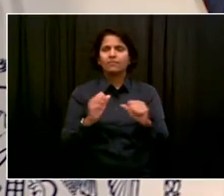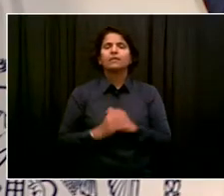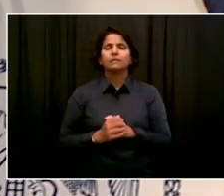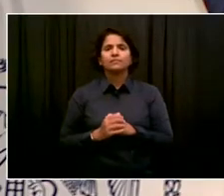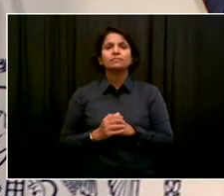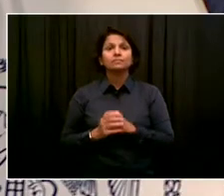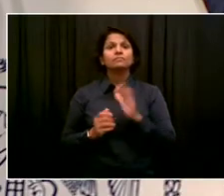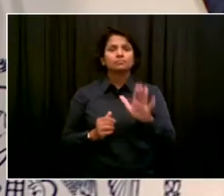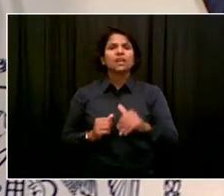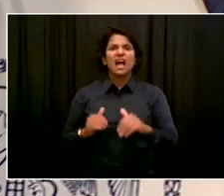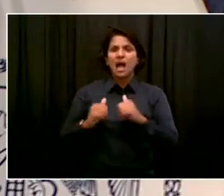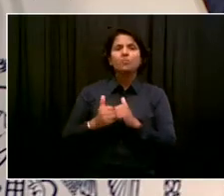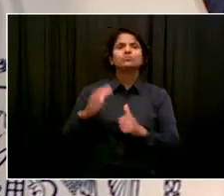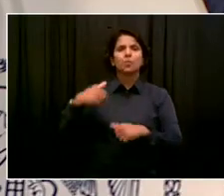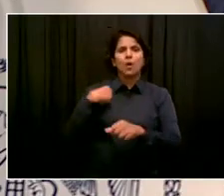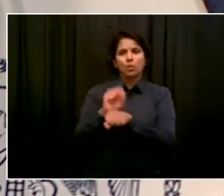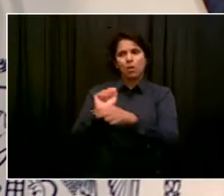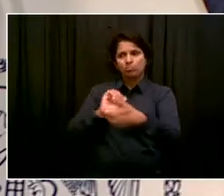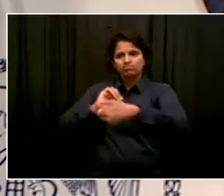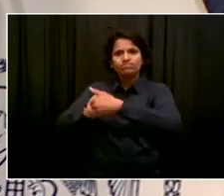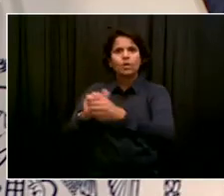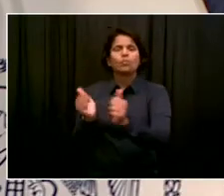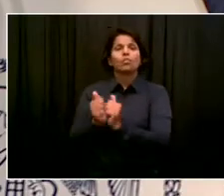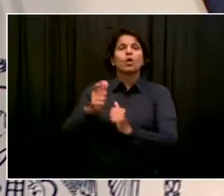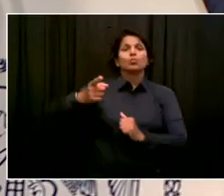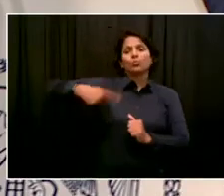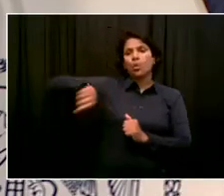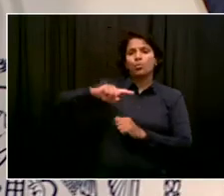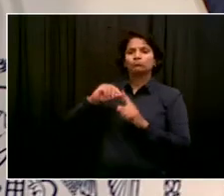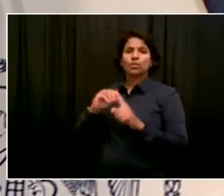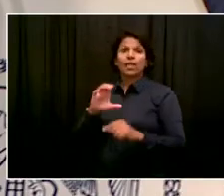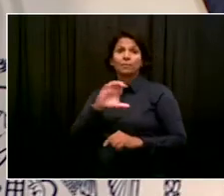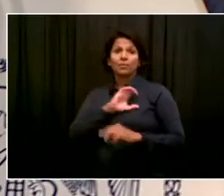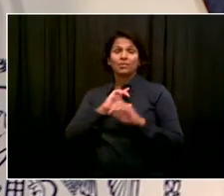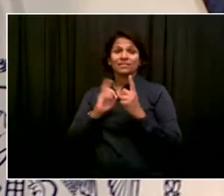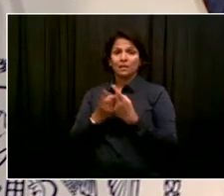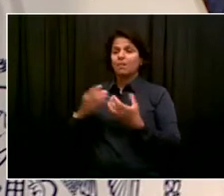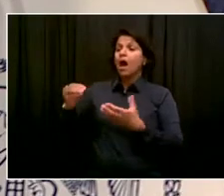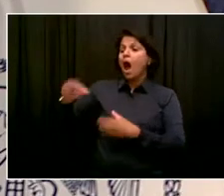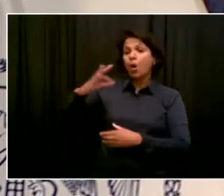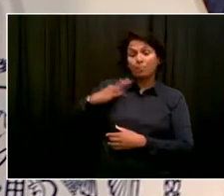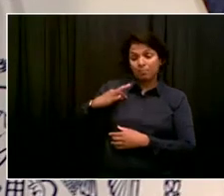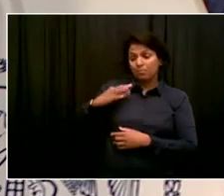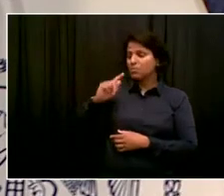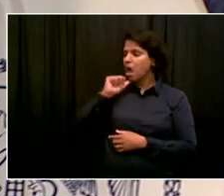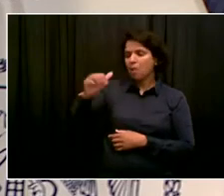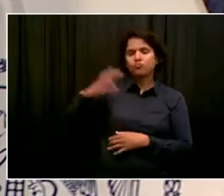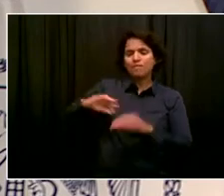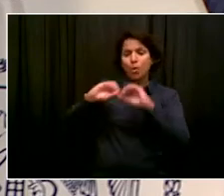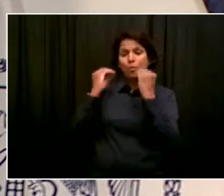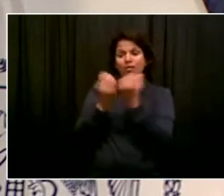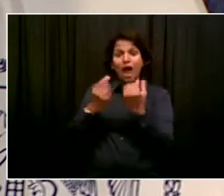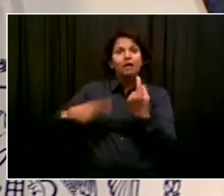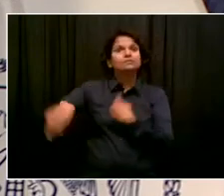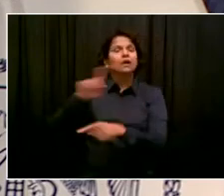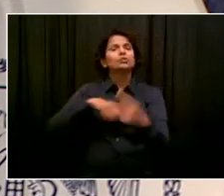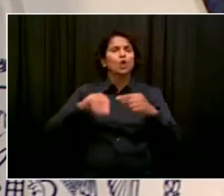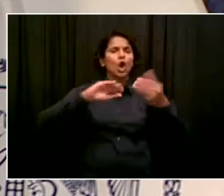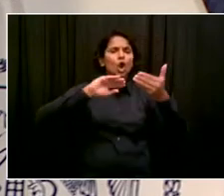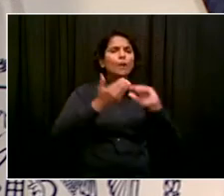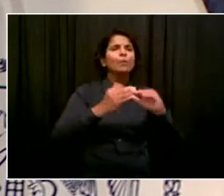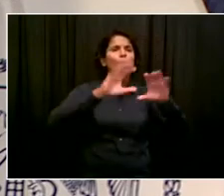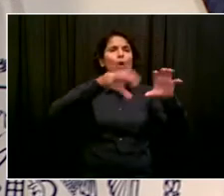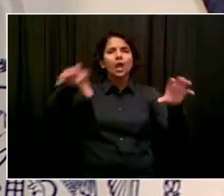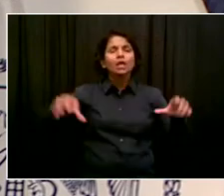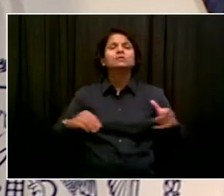leaders and community-based activists to change the reality on the ground. So we know that there's been a lot of pain in the